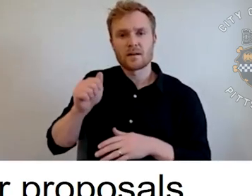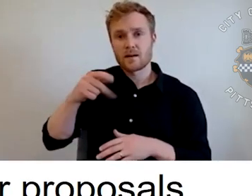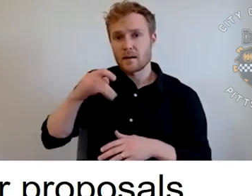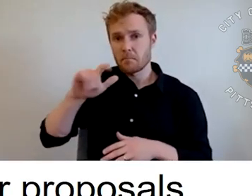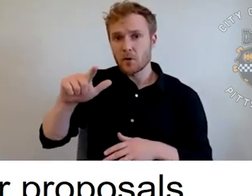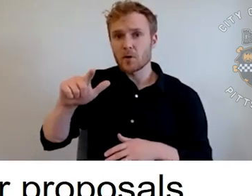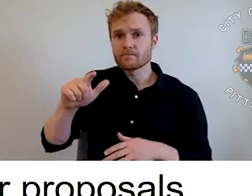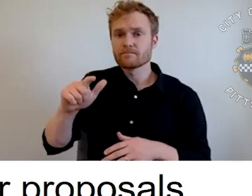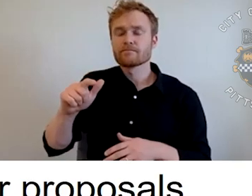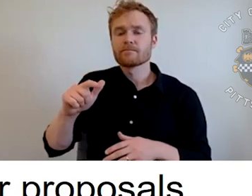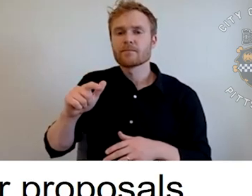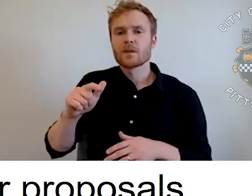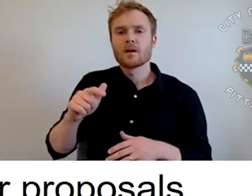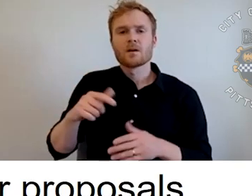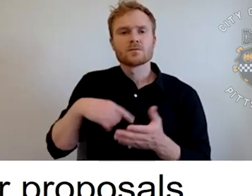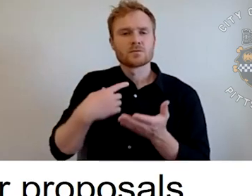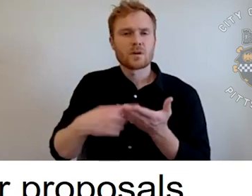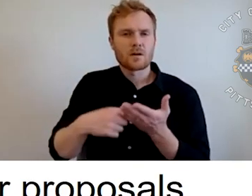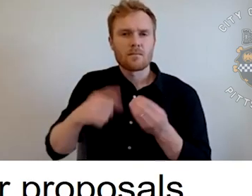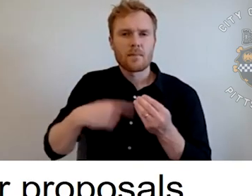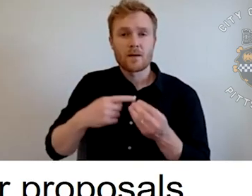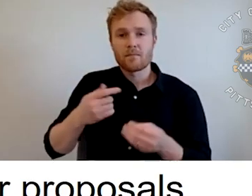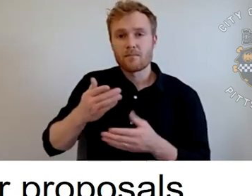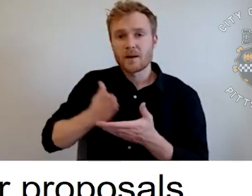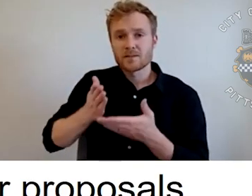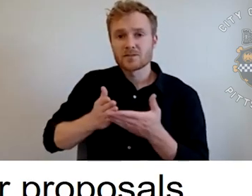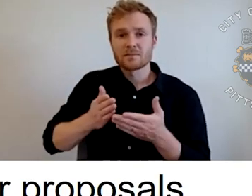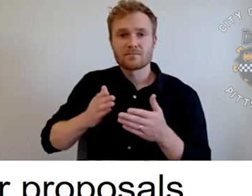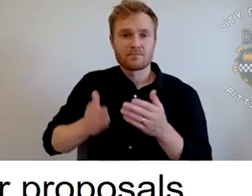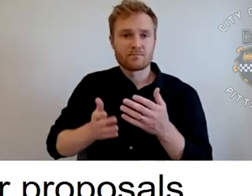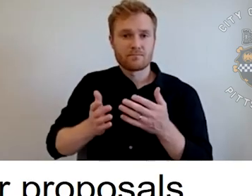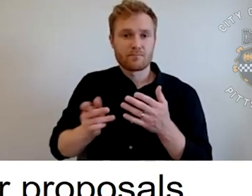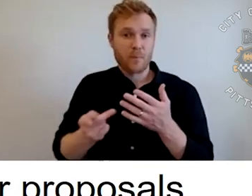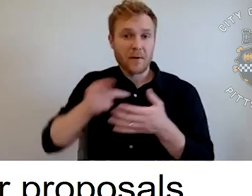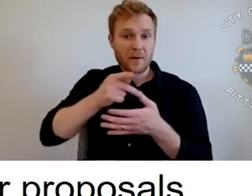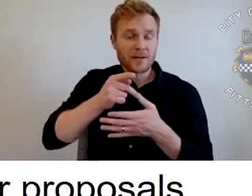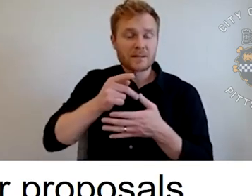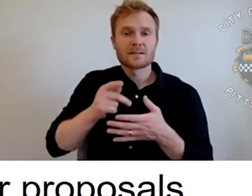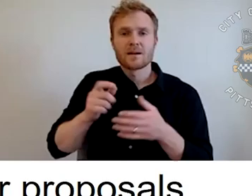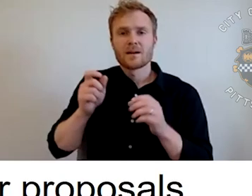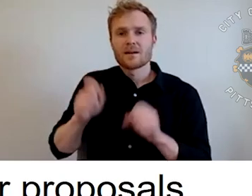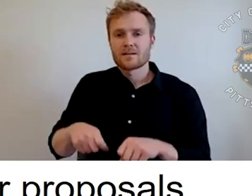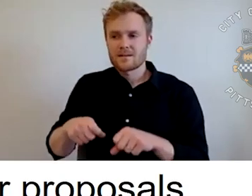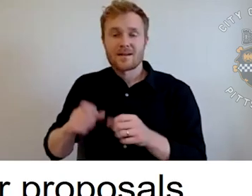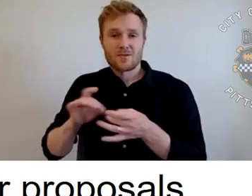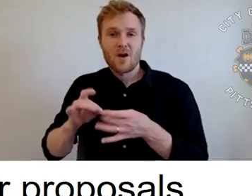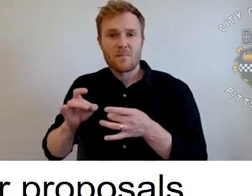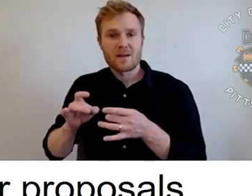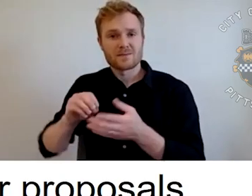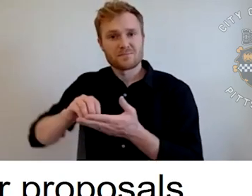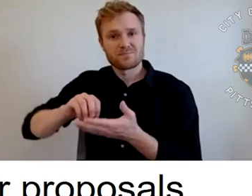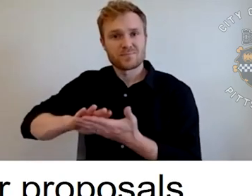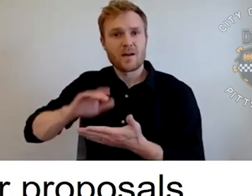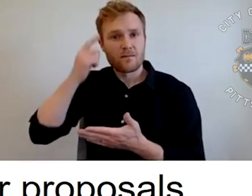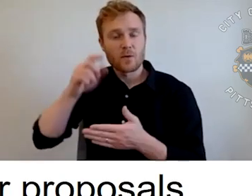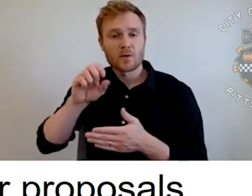to talk about those. You're going to have a chance to comment on them in the survey itself. In May, our office, the Office of Management and Budget, issues a request